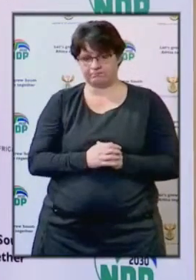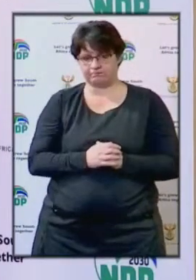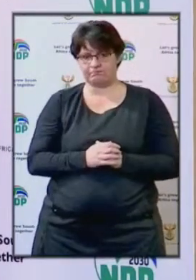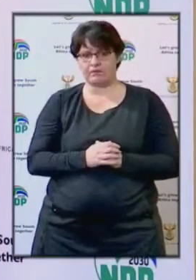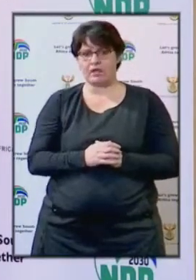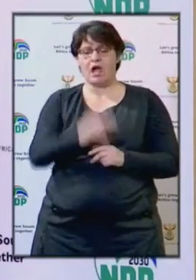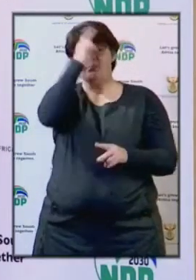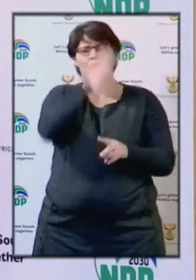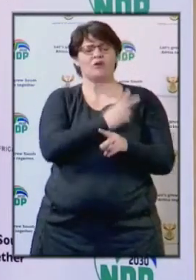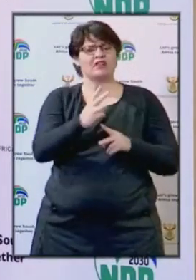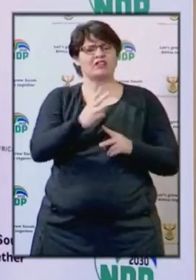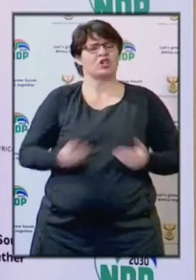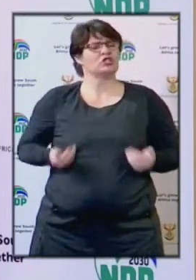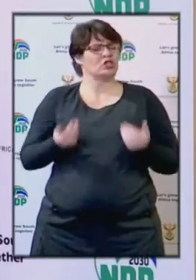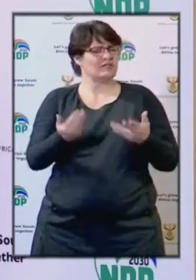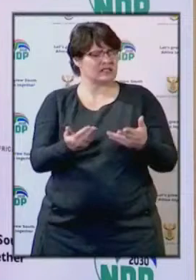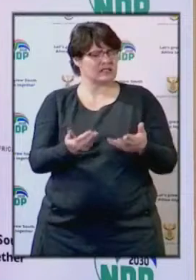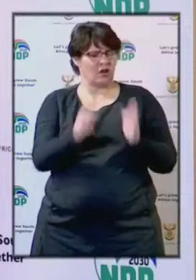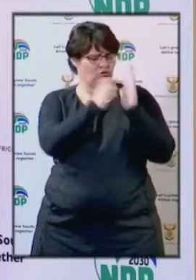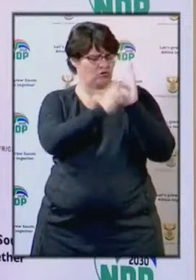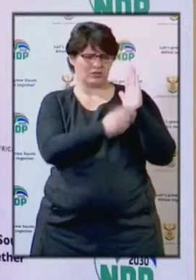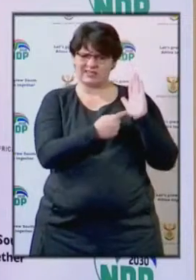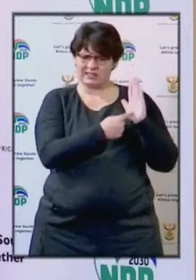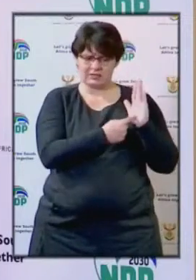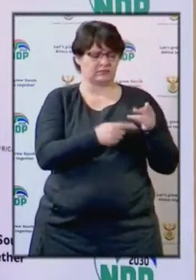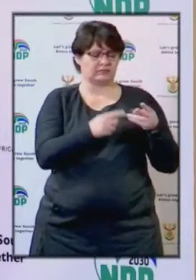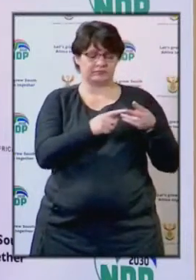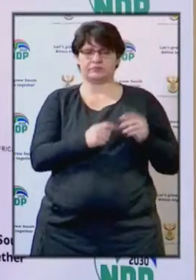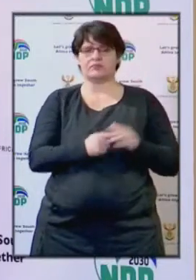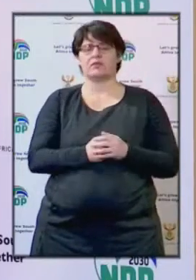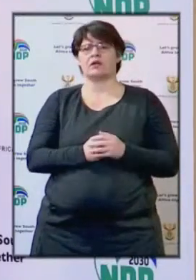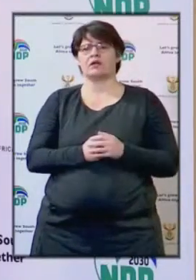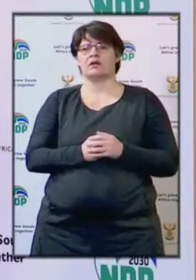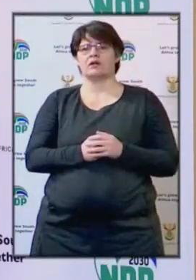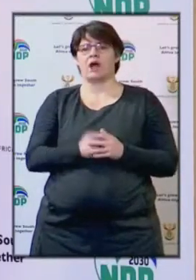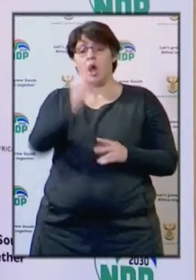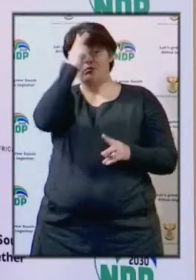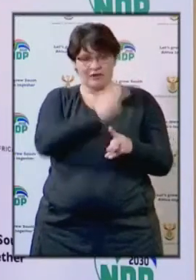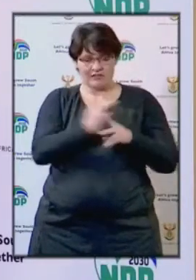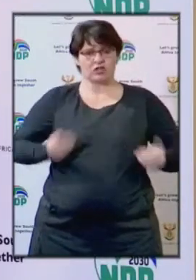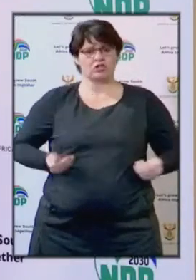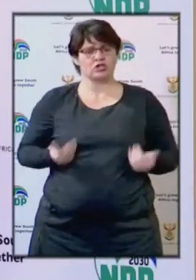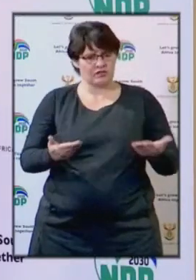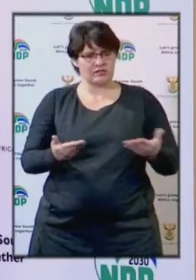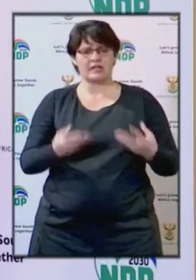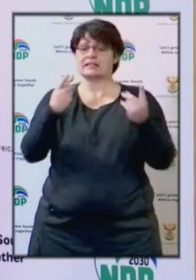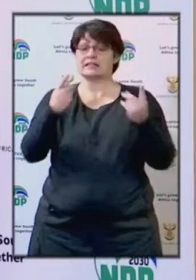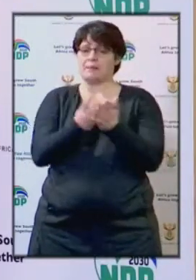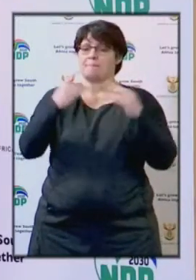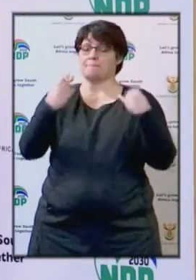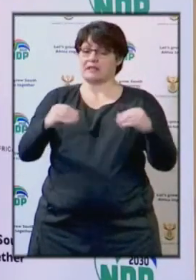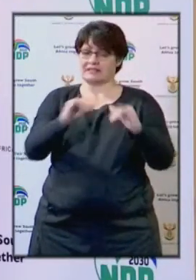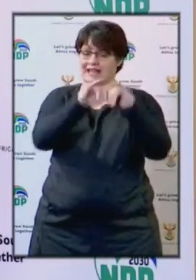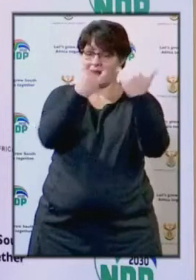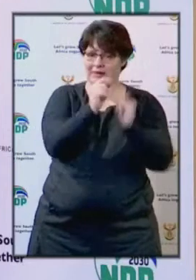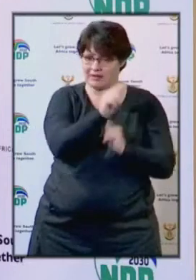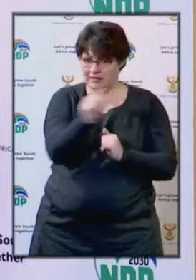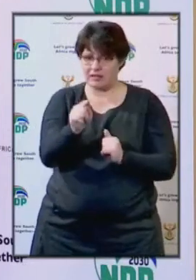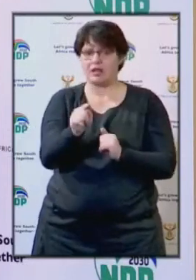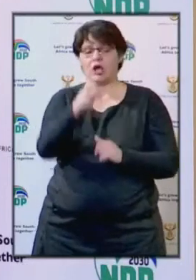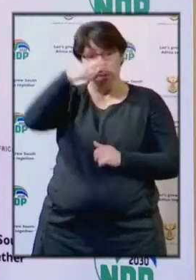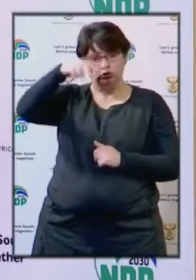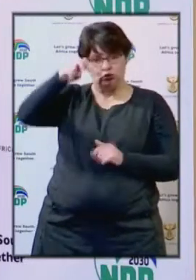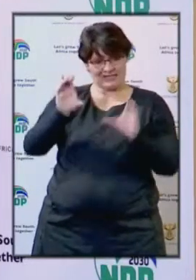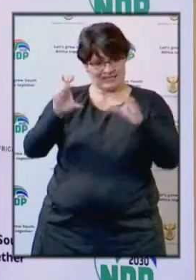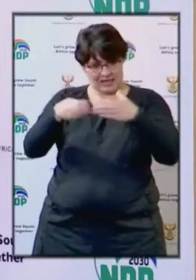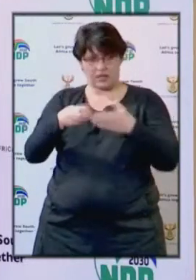professional services in the regulations, we will be able to allow professional services and businesses to operate in the tourism